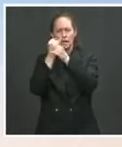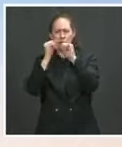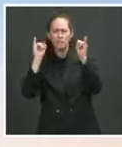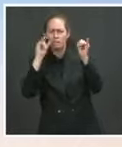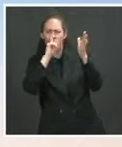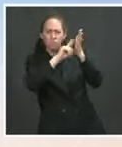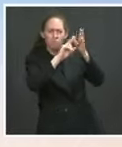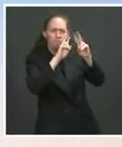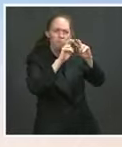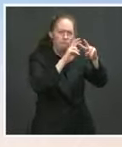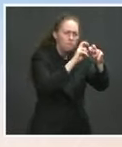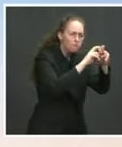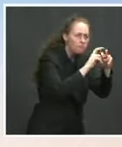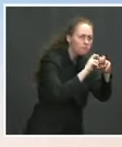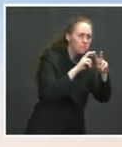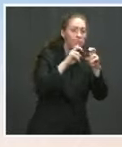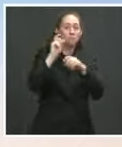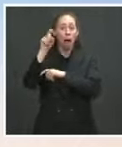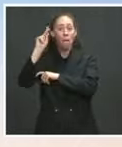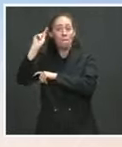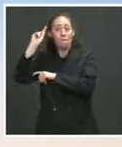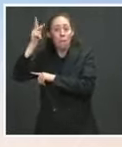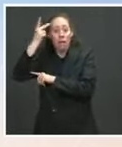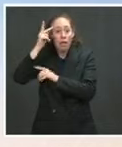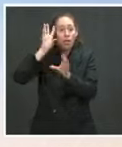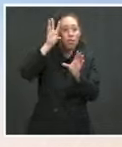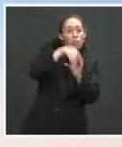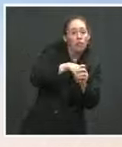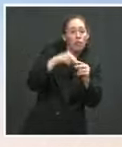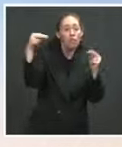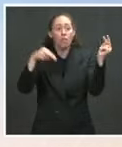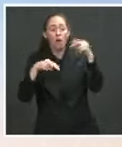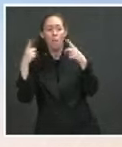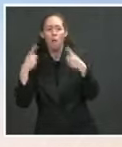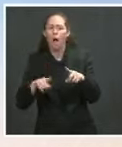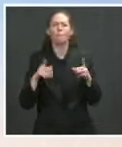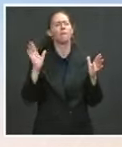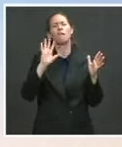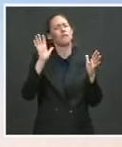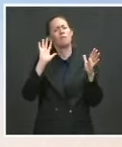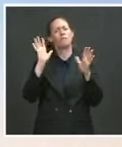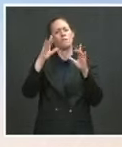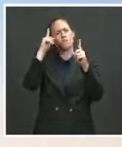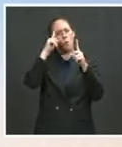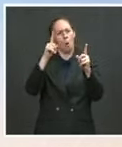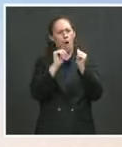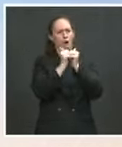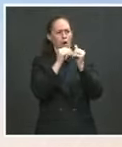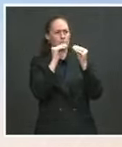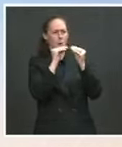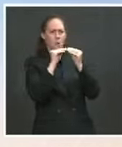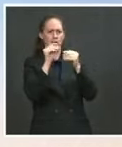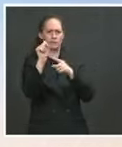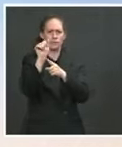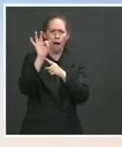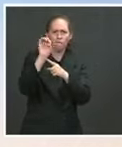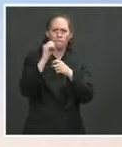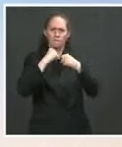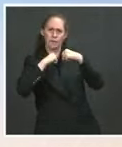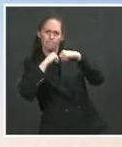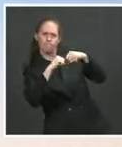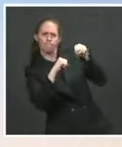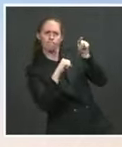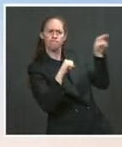issue in the President's view. This is a question of how we secure our democracy and the rule of law. So it's incredibly disappointing to see how many